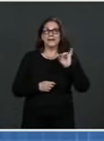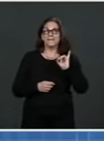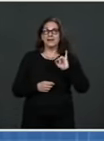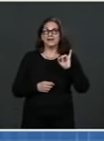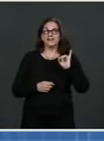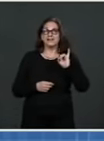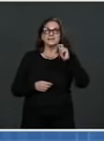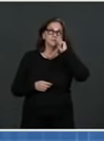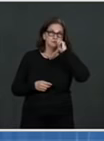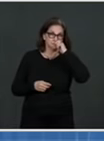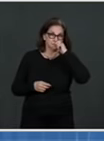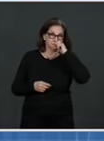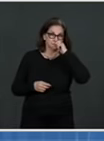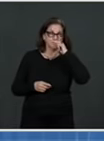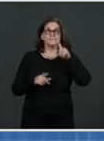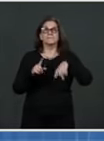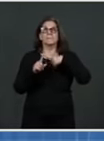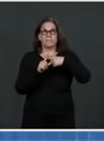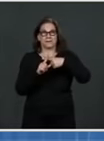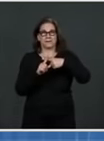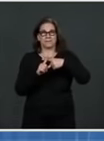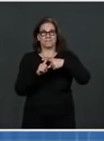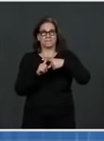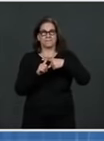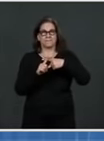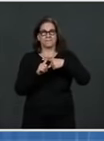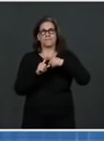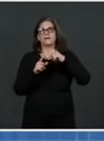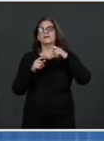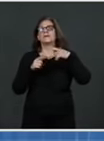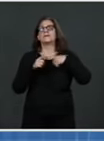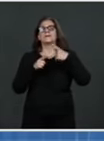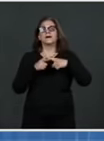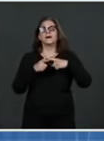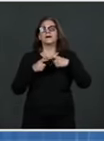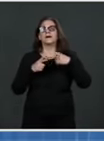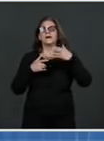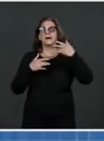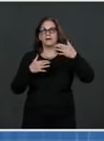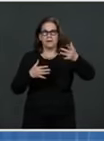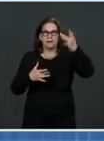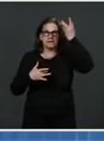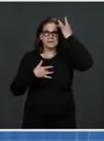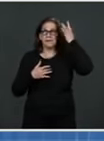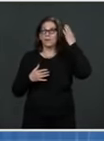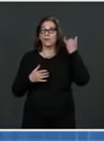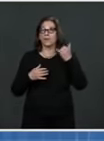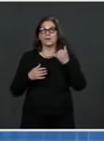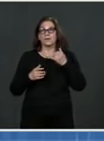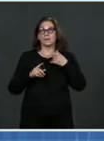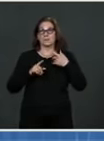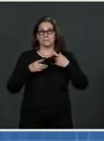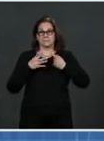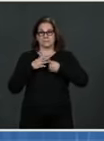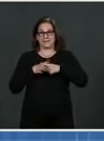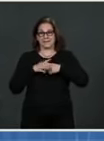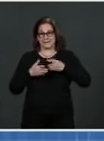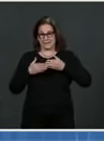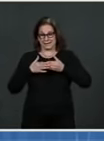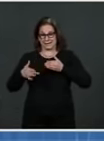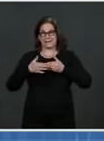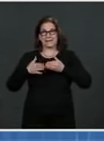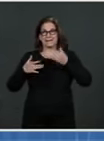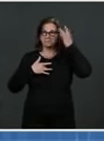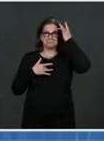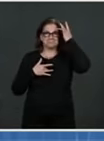developed symptoms or knew they were infected. This study also demonstrates that two vaccines can reduce the risk of